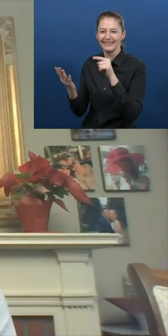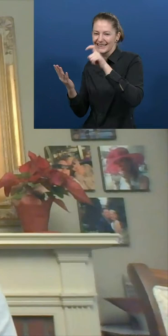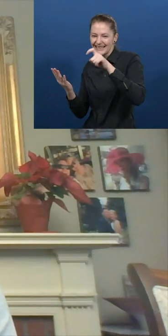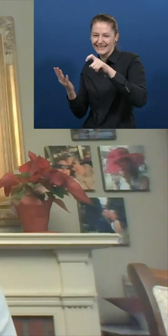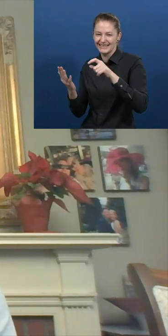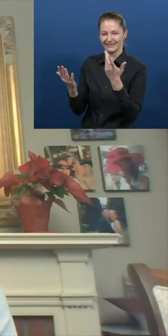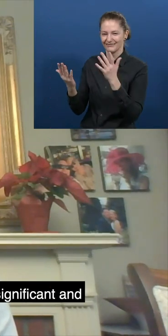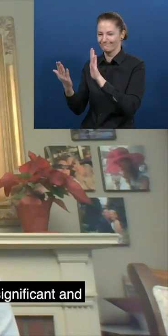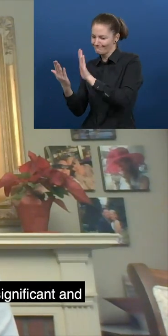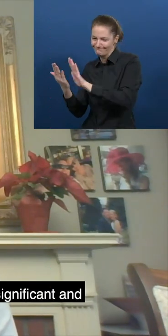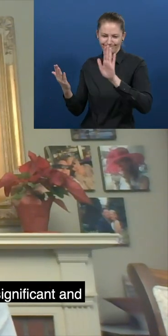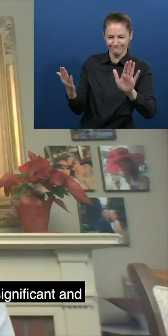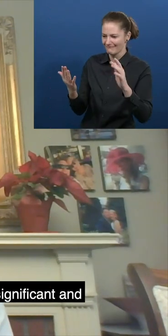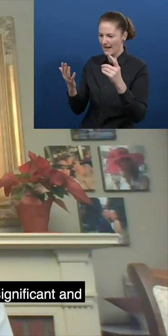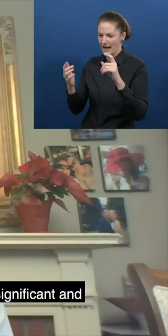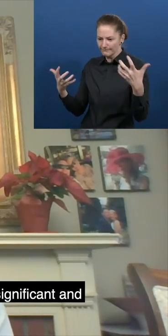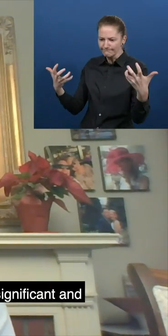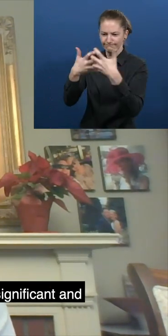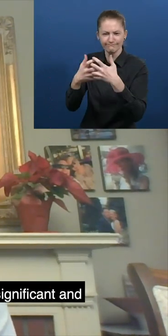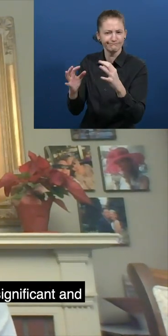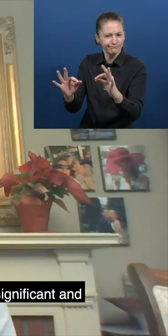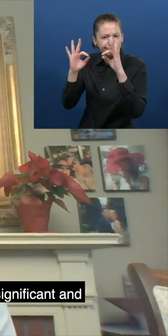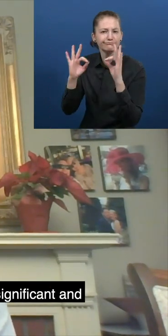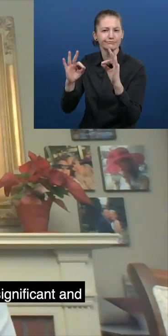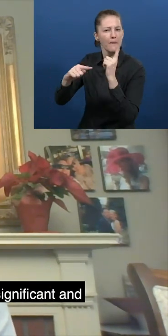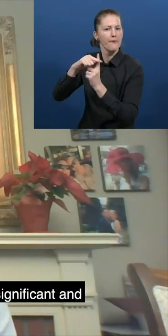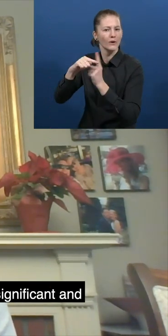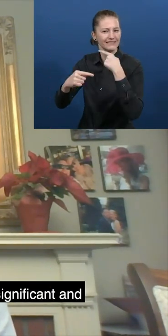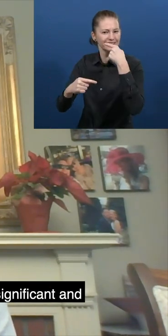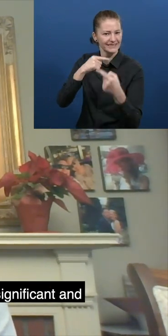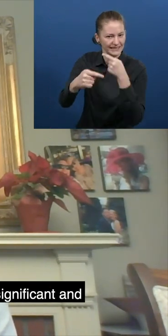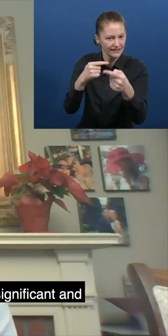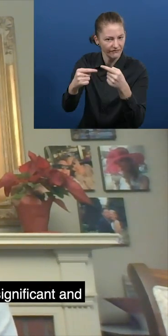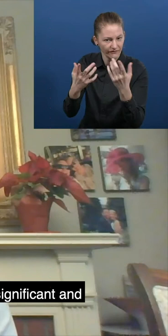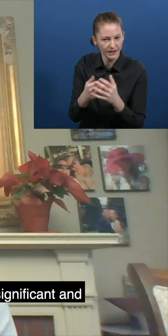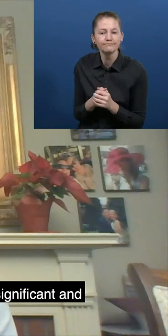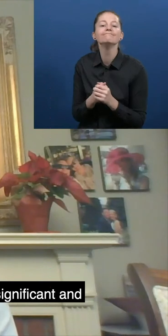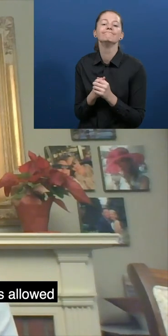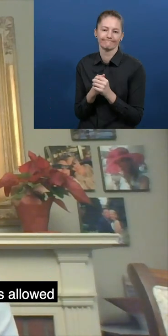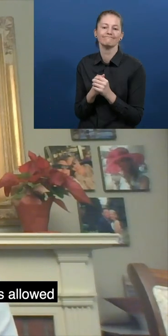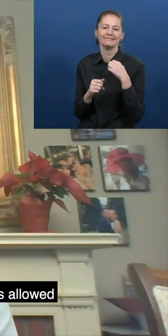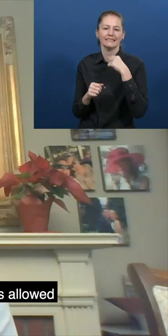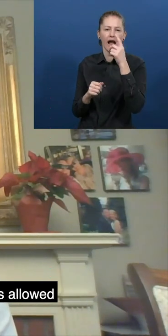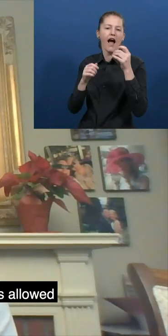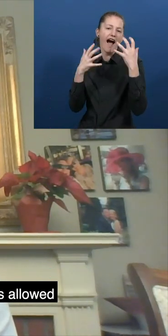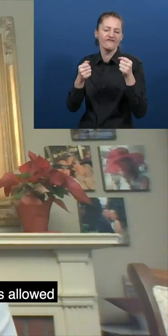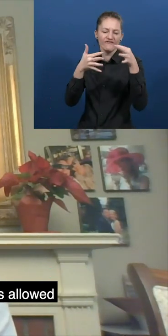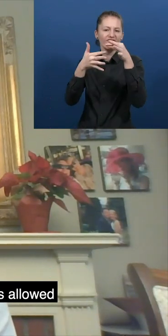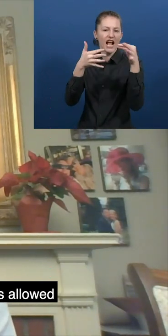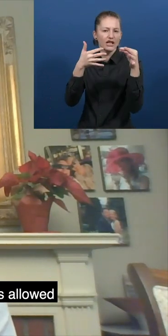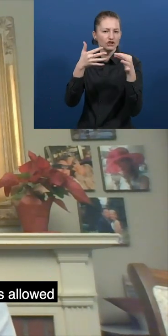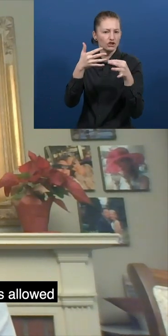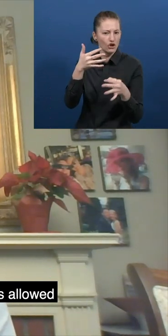which factors, which characteristics of the workplace culture have a significant and positive effect